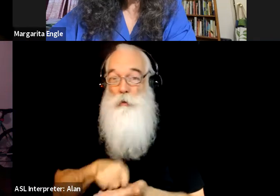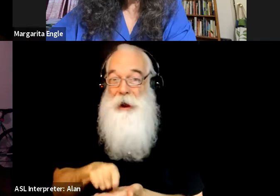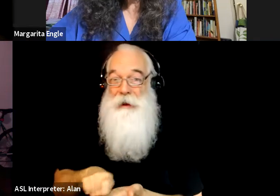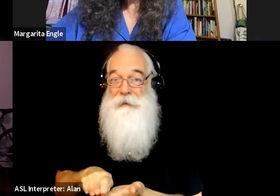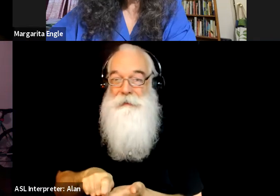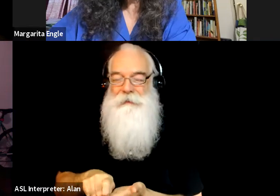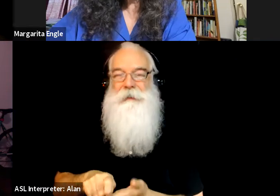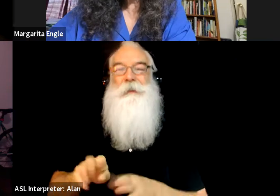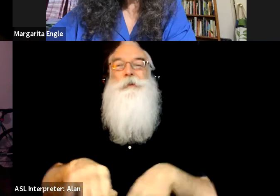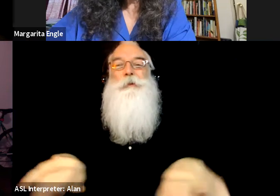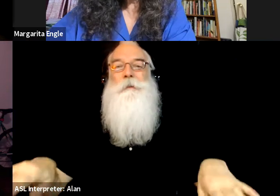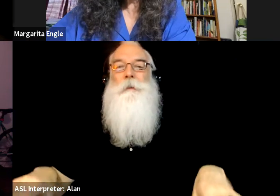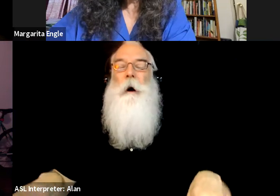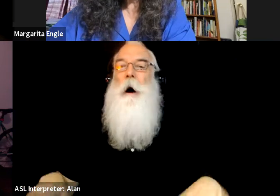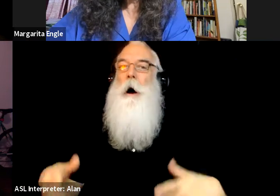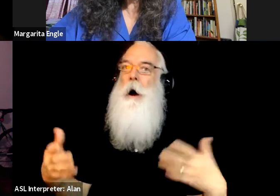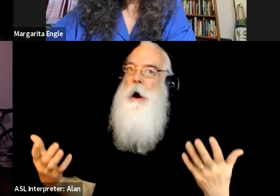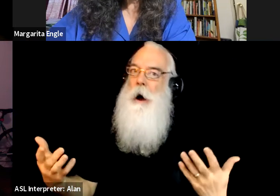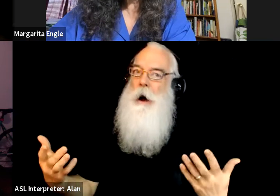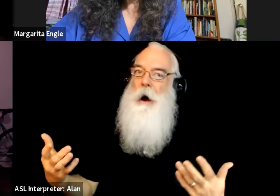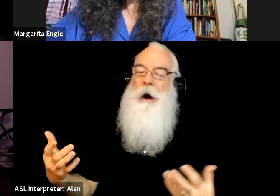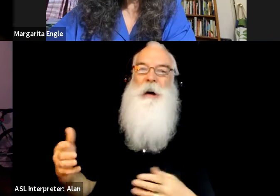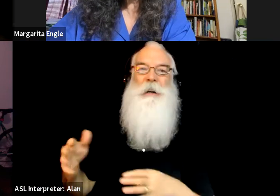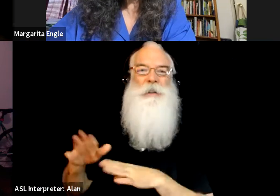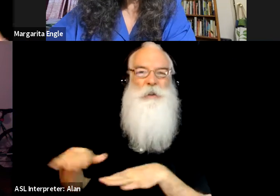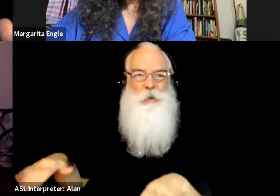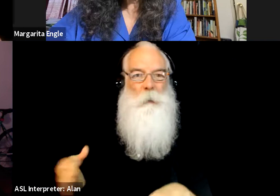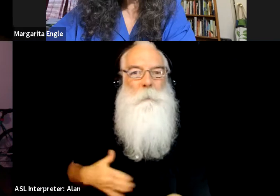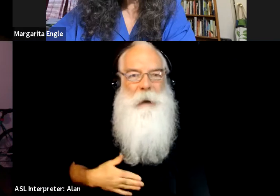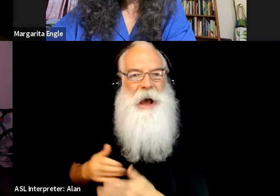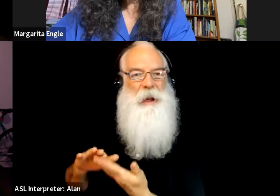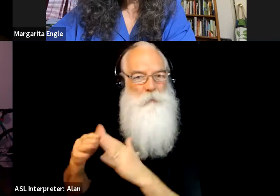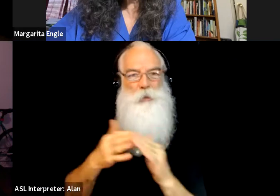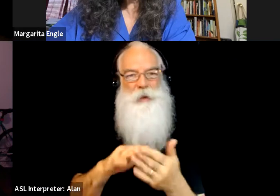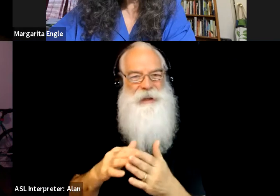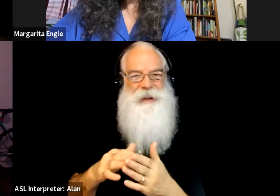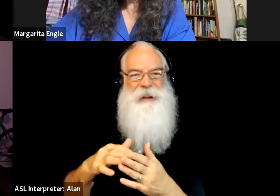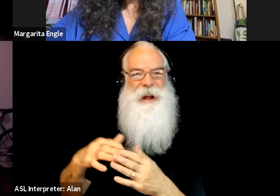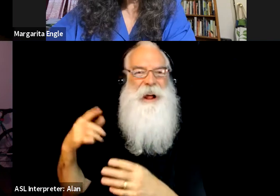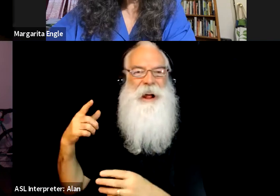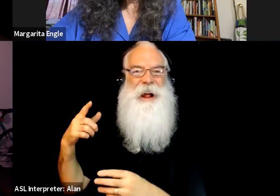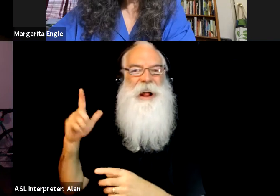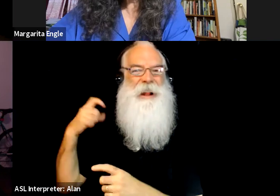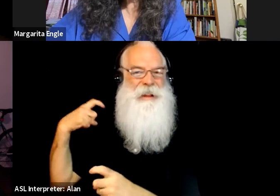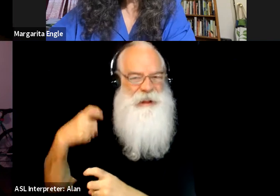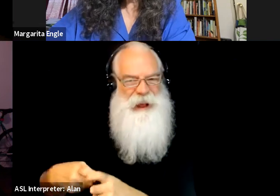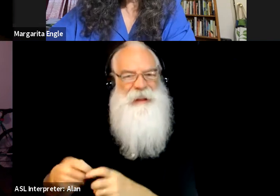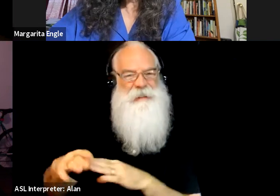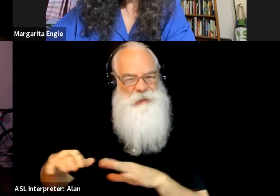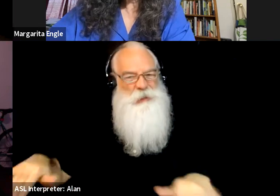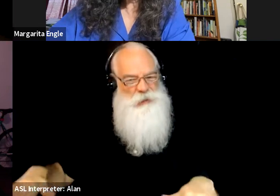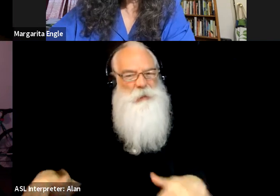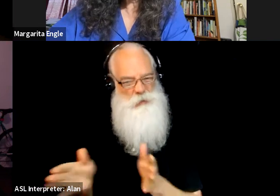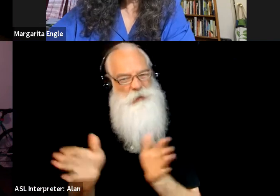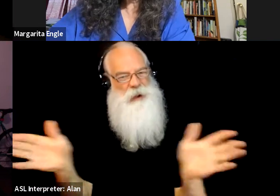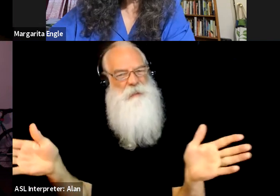kids from my community and Latinas kids in general. And then like, you know, other people who, who will benefit from reading about our culture, who